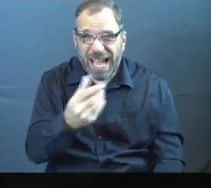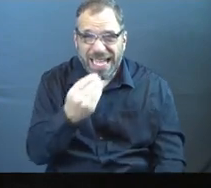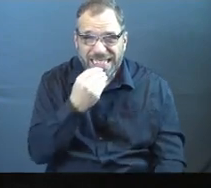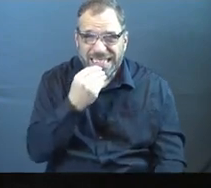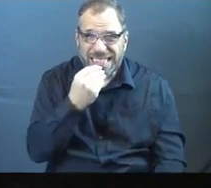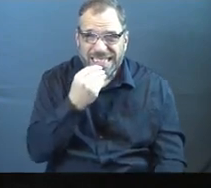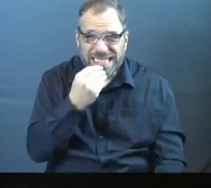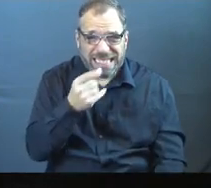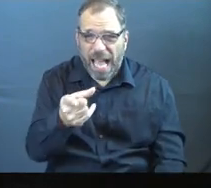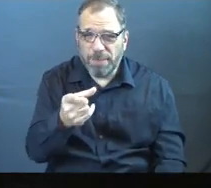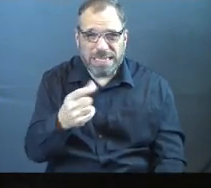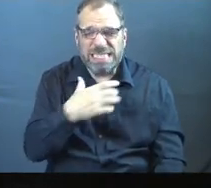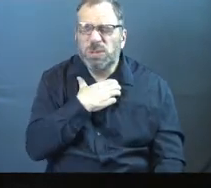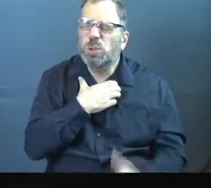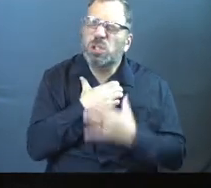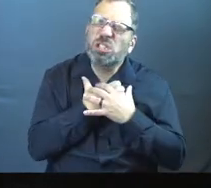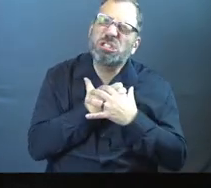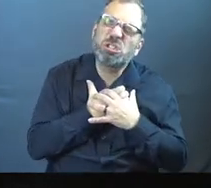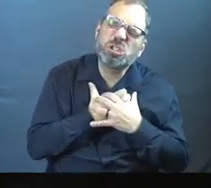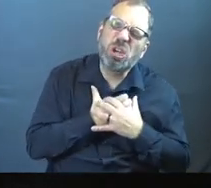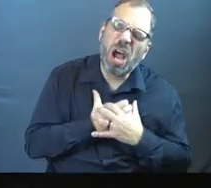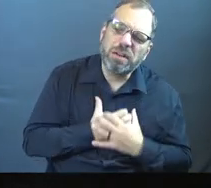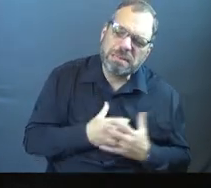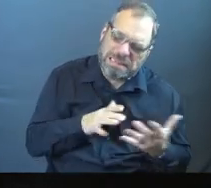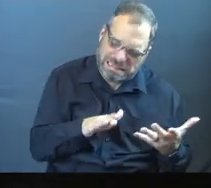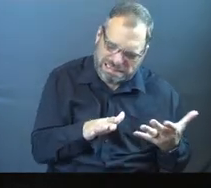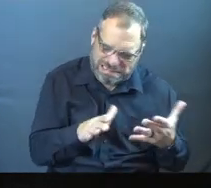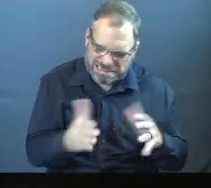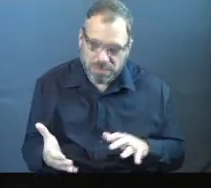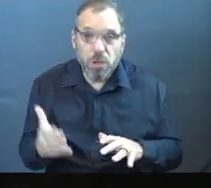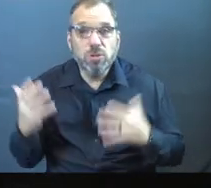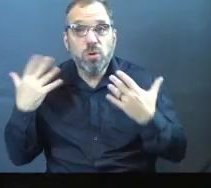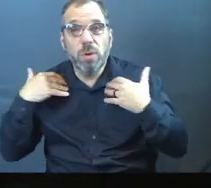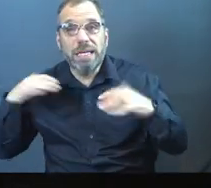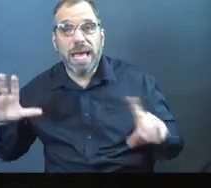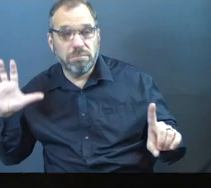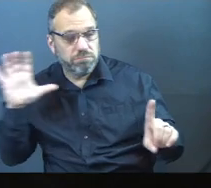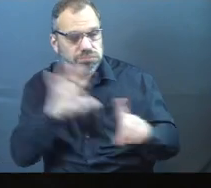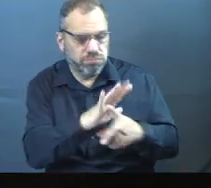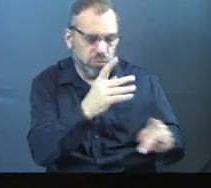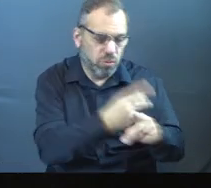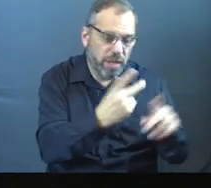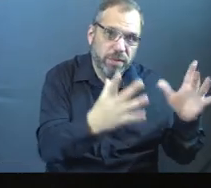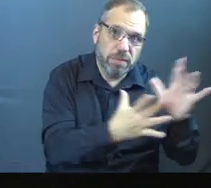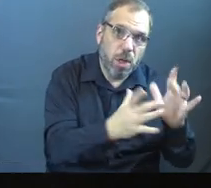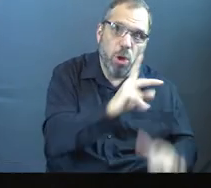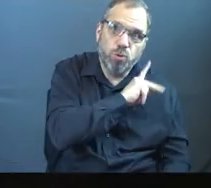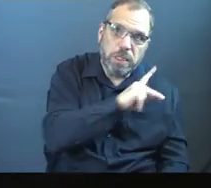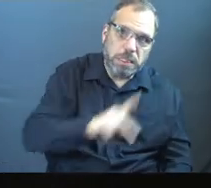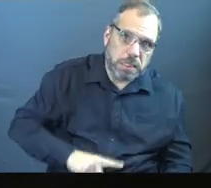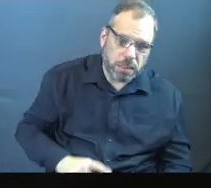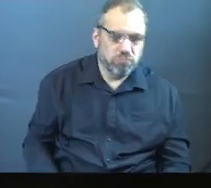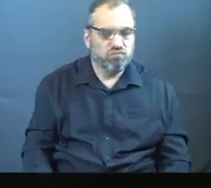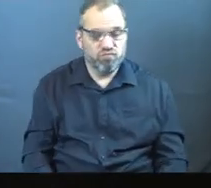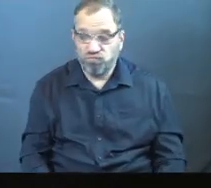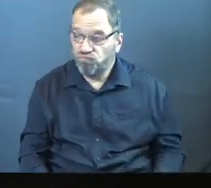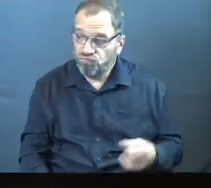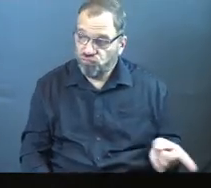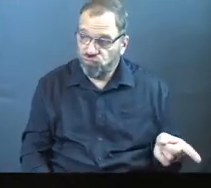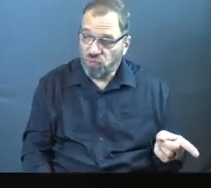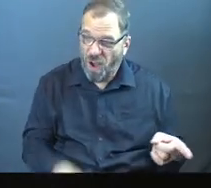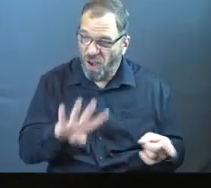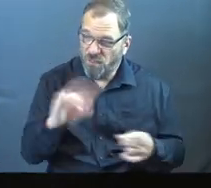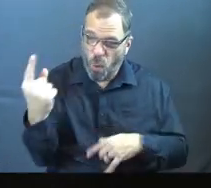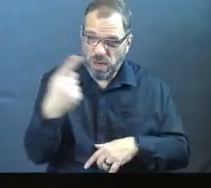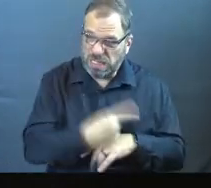was close to the point of like of starvation. He was starving to death. And so the angels showed up. They're like, they attended to the King. They were like, yo, he just